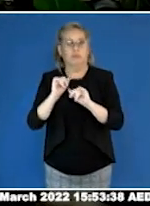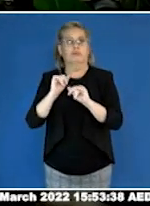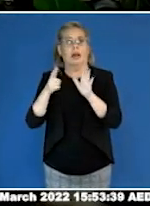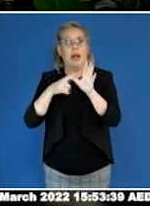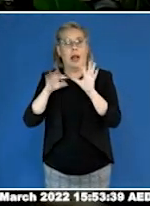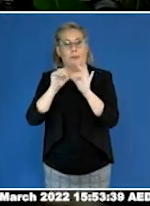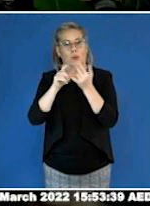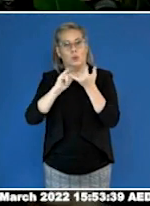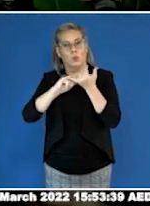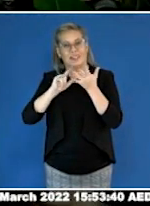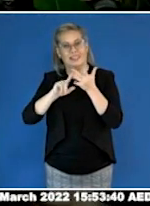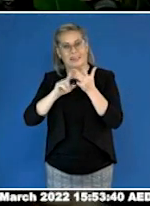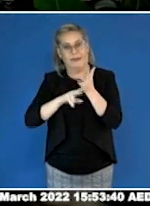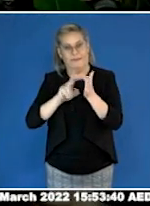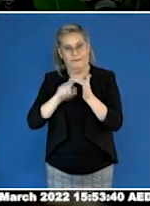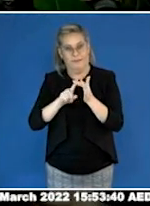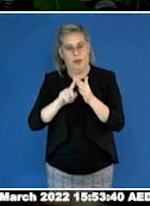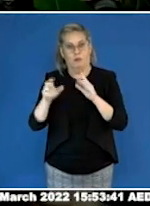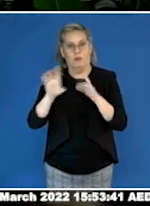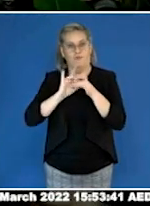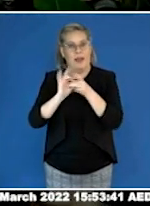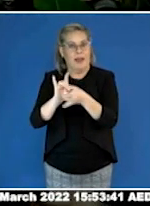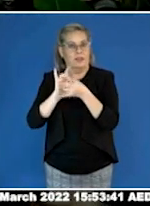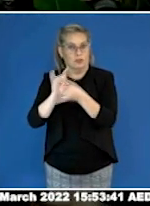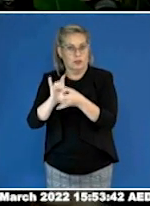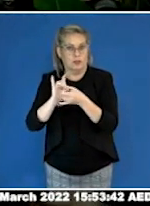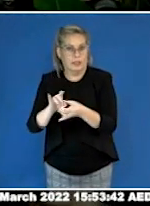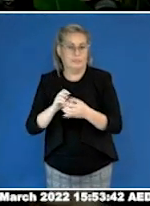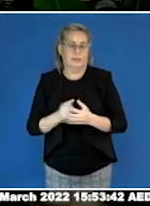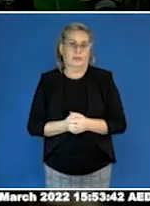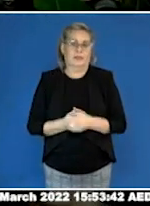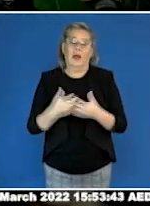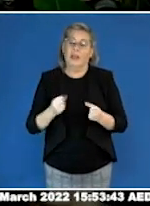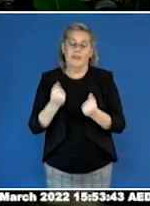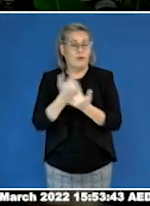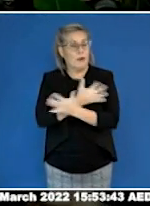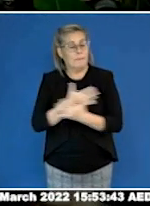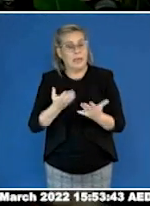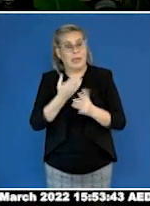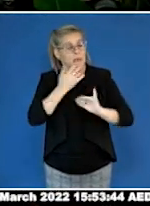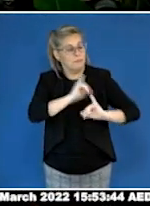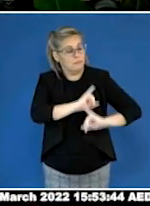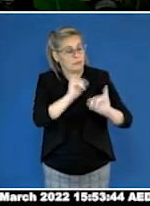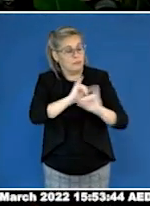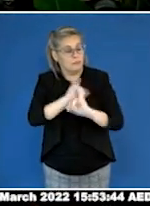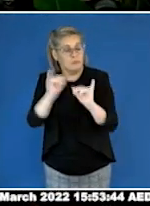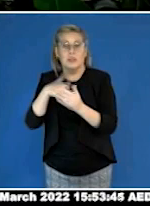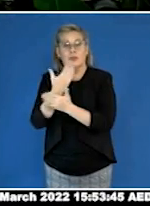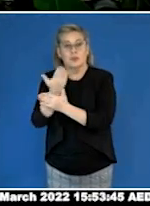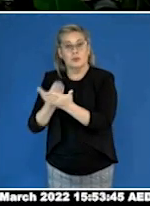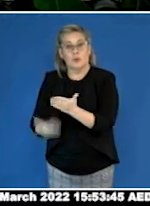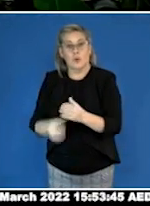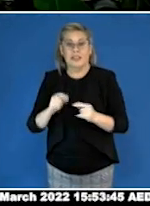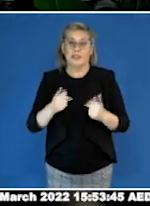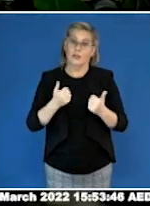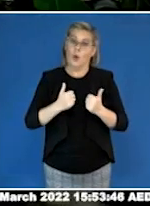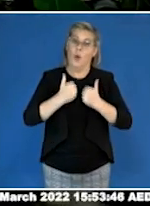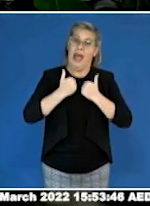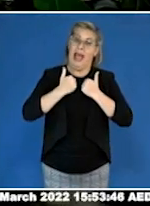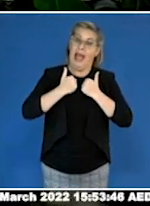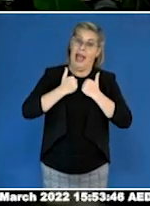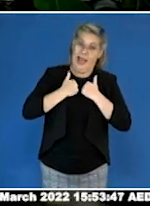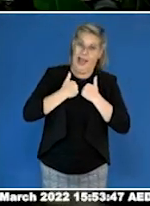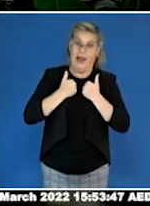stories, and we are here today to give our community the voice and attention they deserve. Compounding this